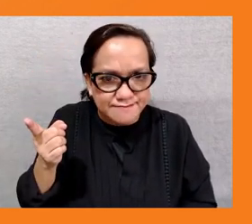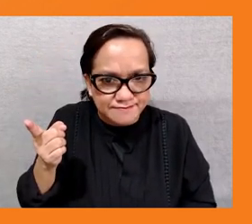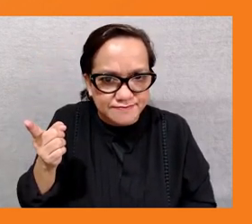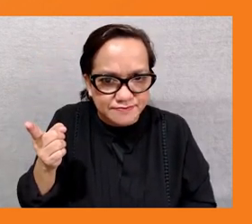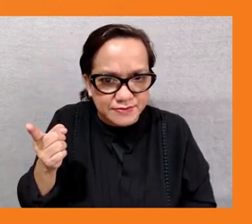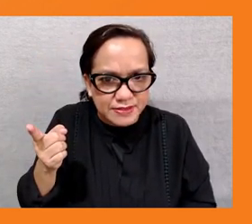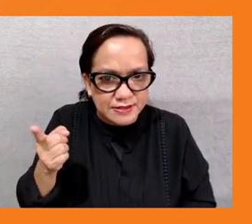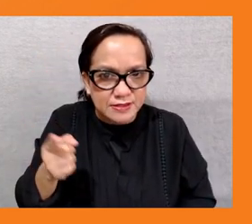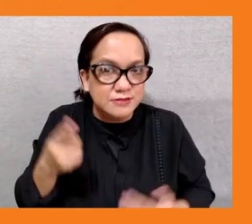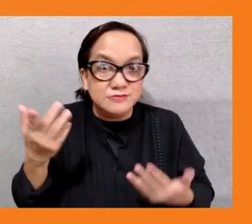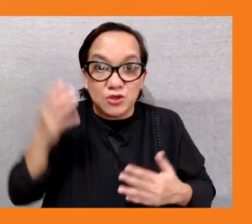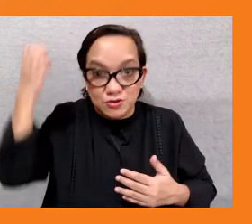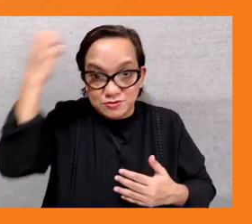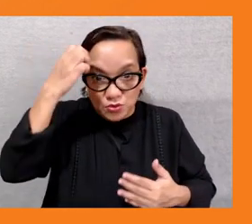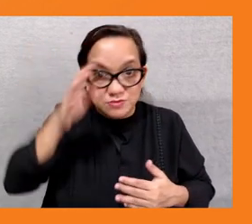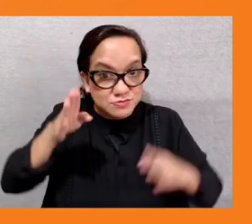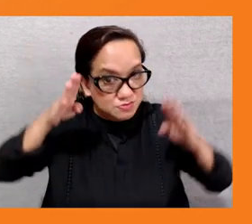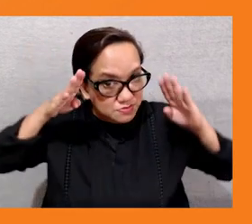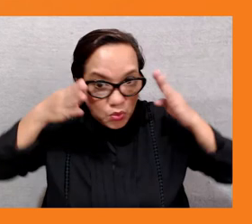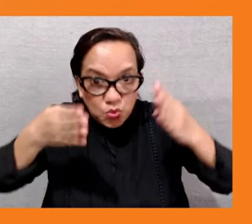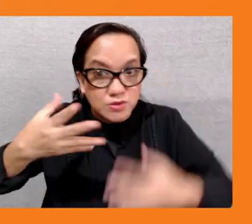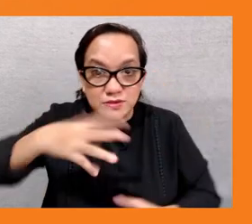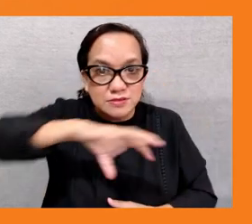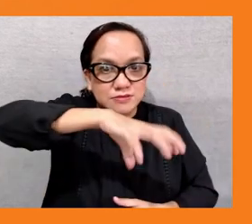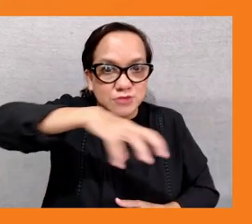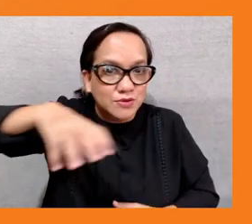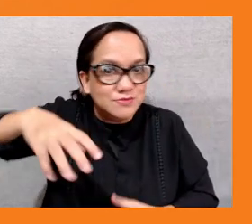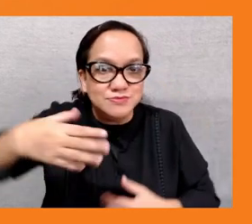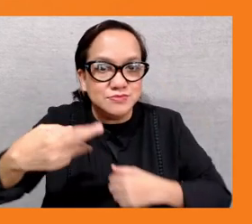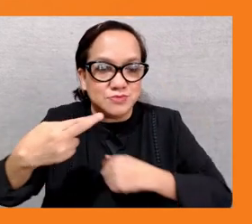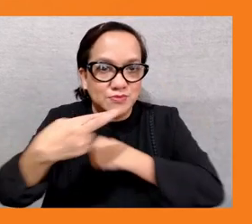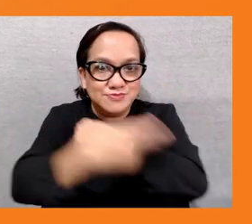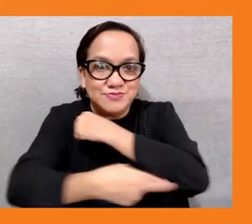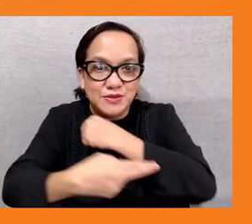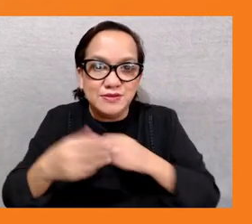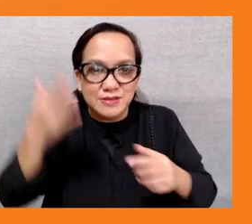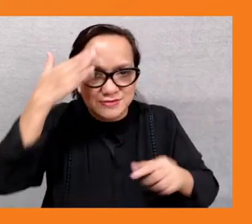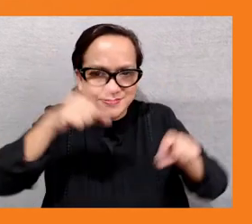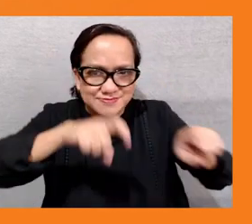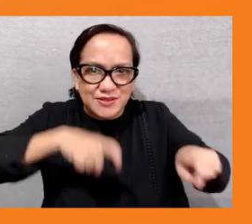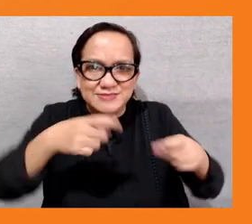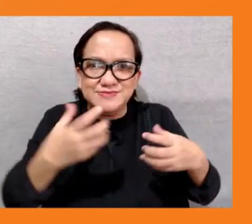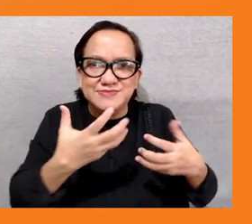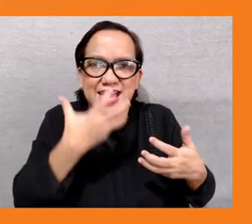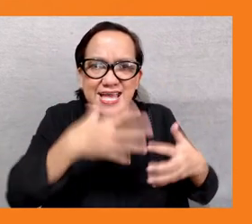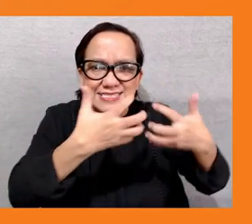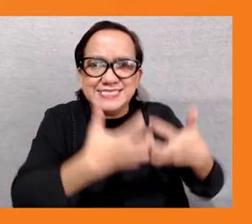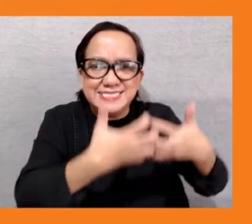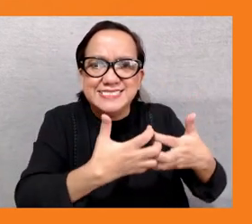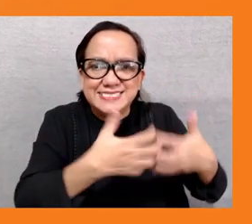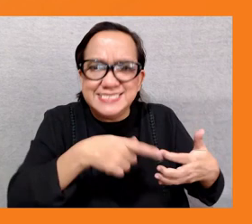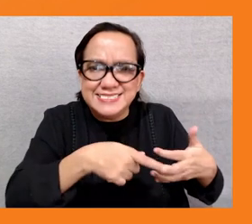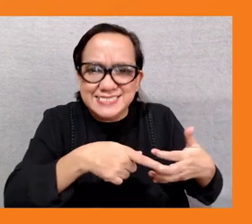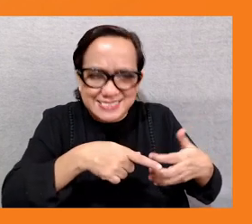and how to help those local communities and local economies adjust to moving away from